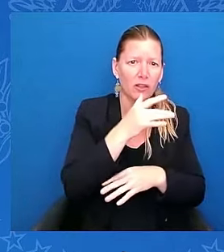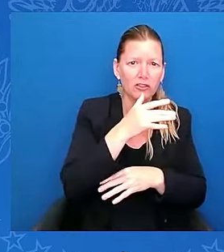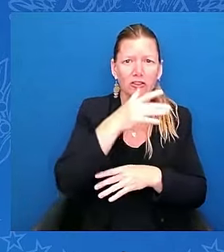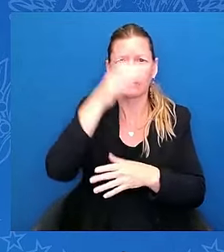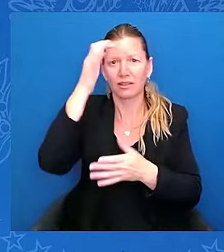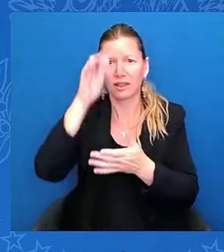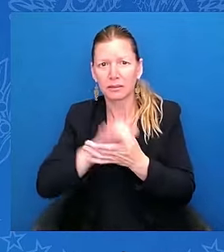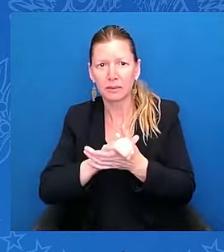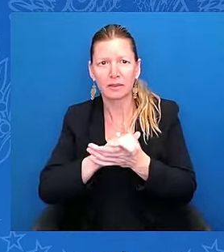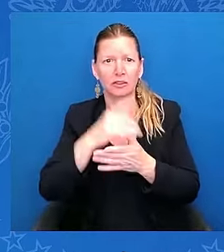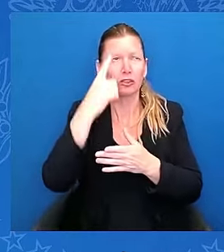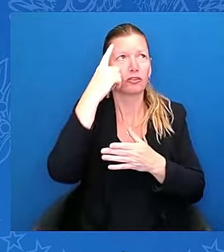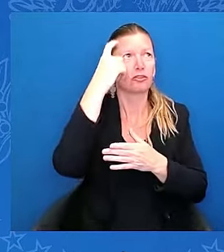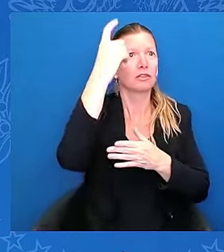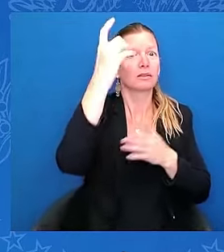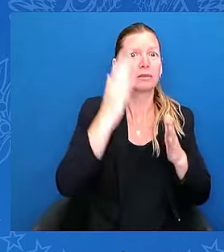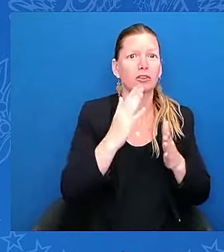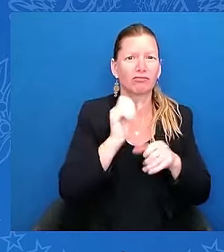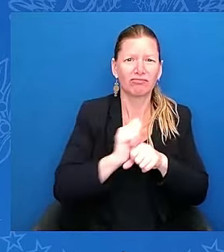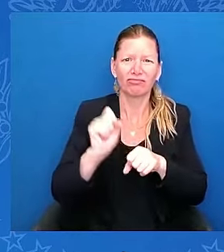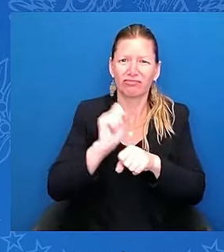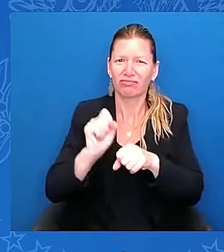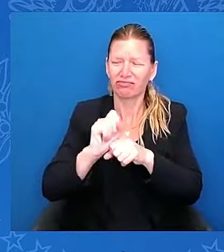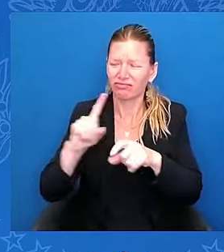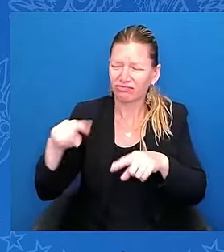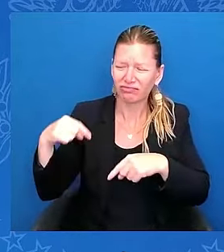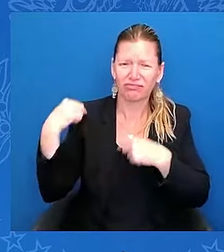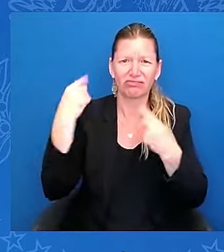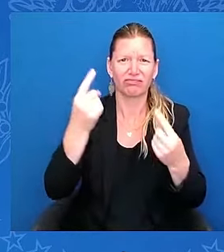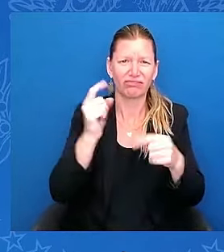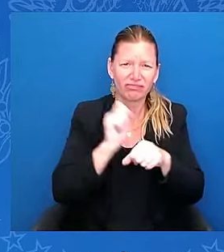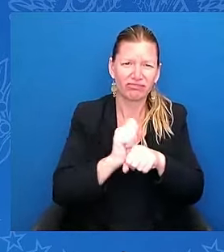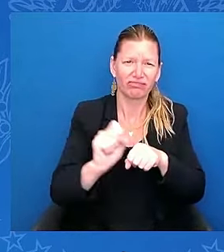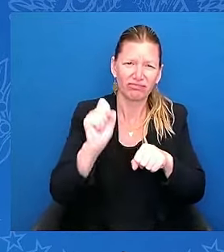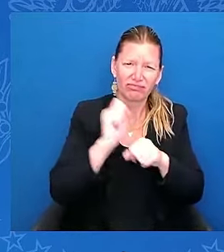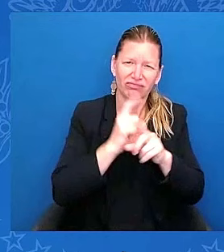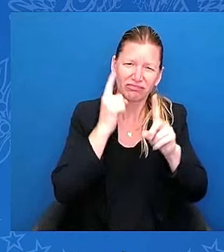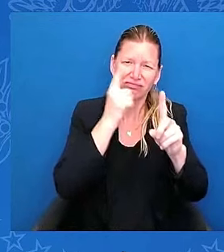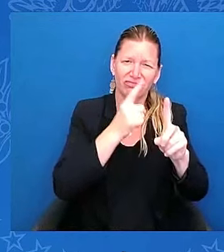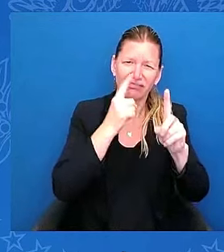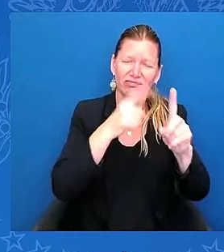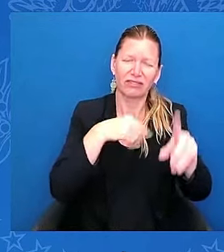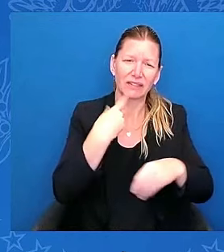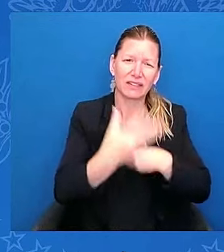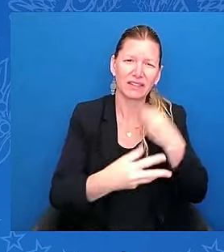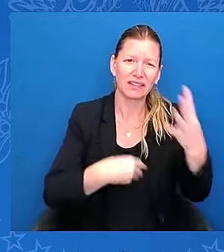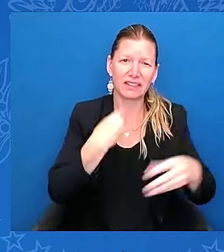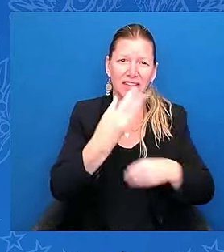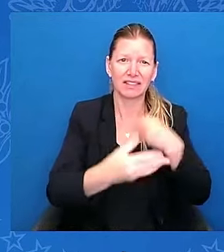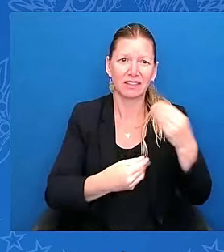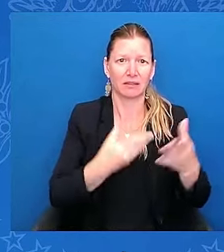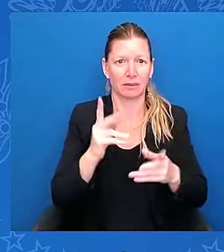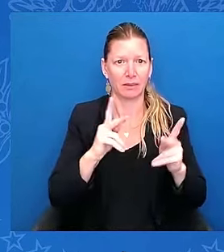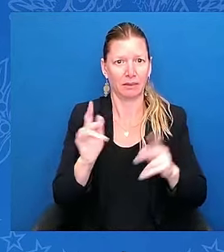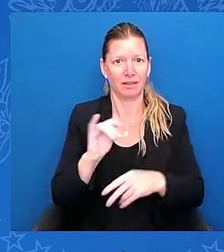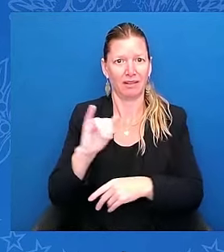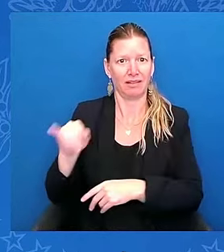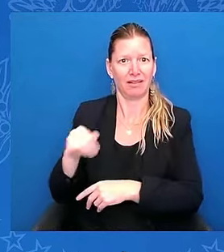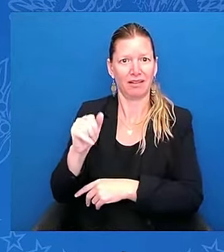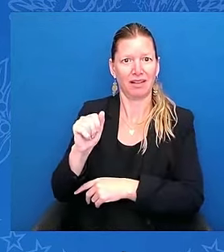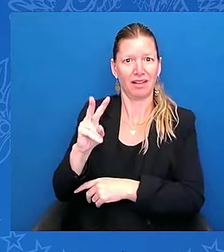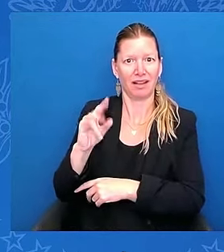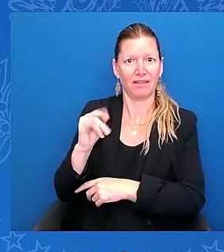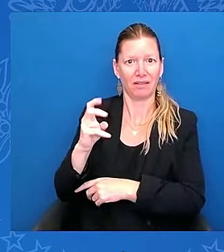given so much. For people like Javier, who was able to pursue his dream of